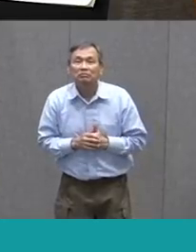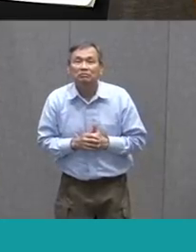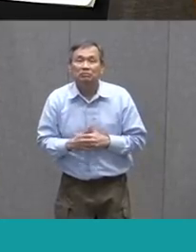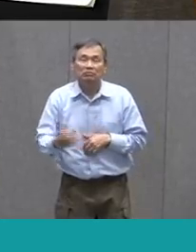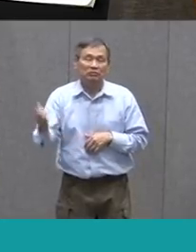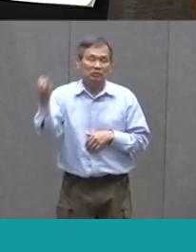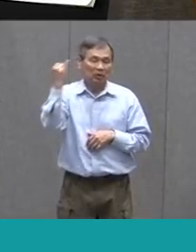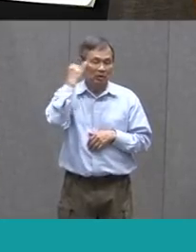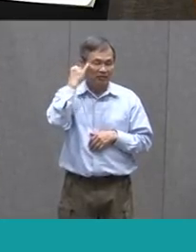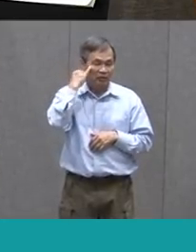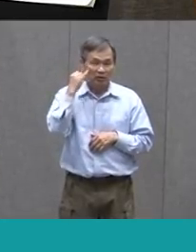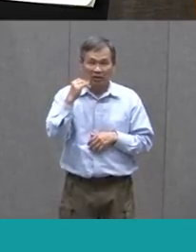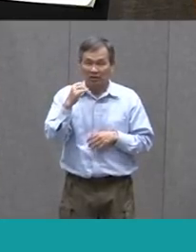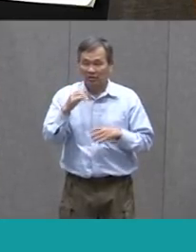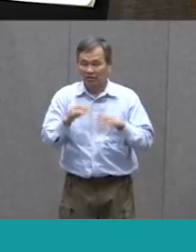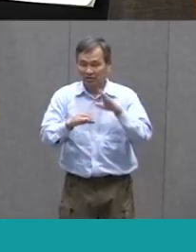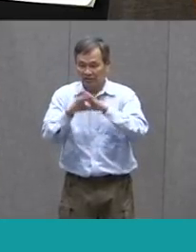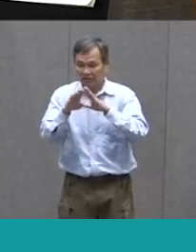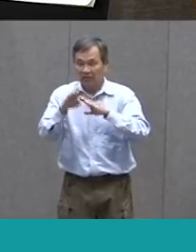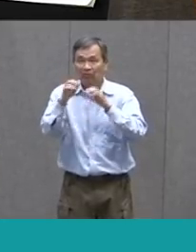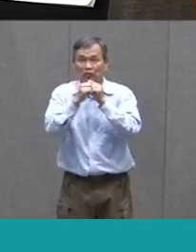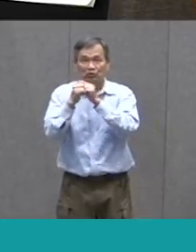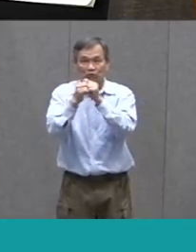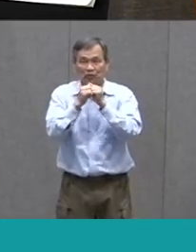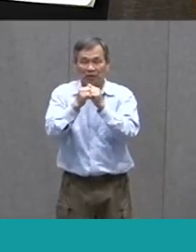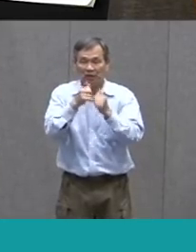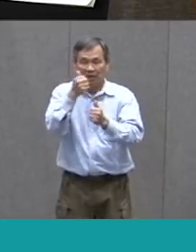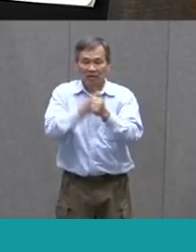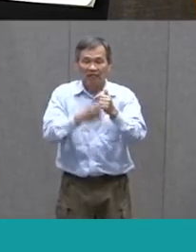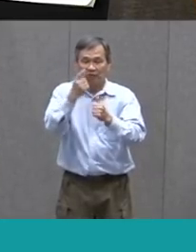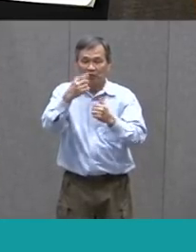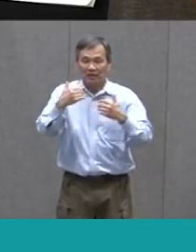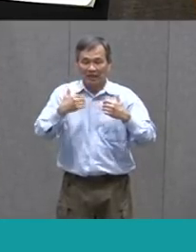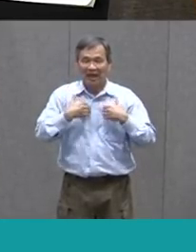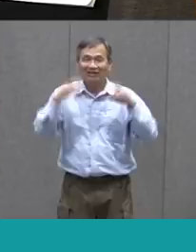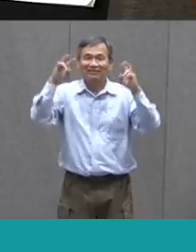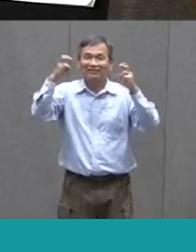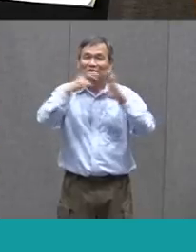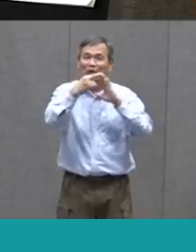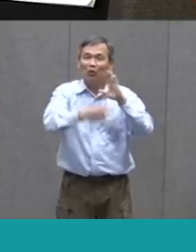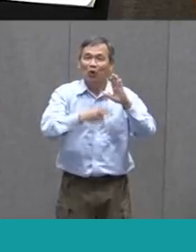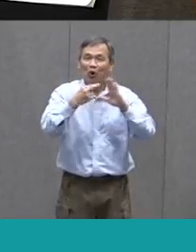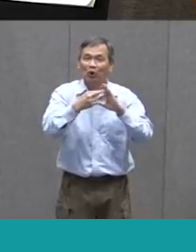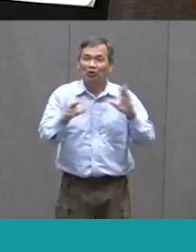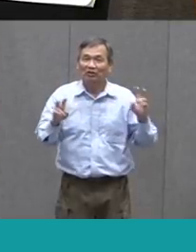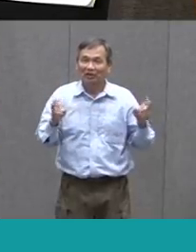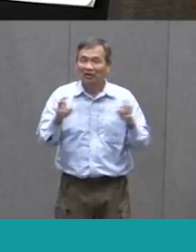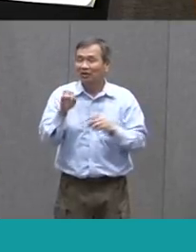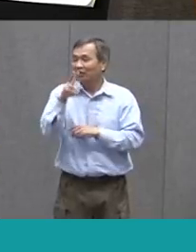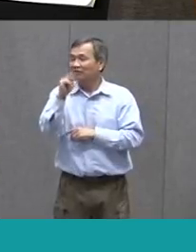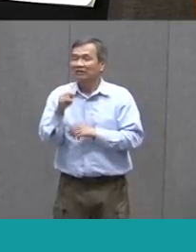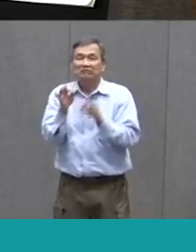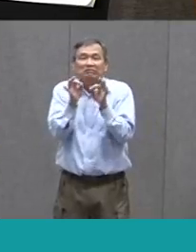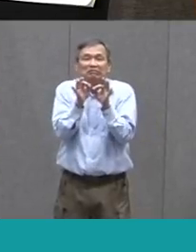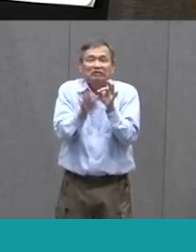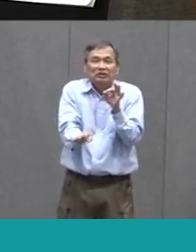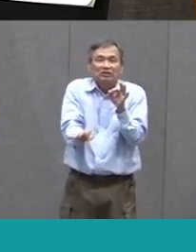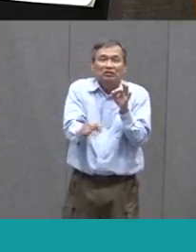Going To Put This On Together That Everybody Has A Role Even If The Role Is Very Small